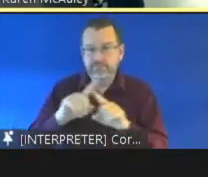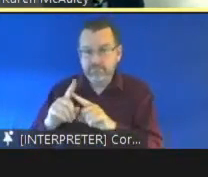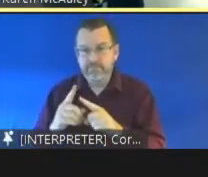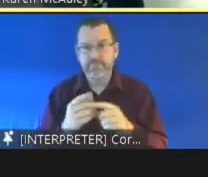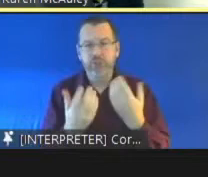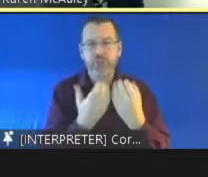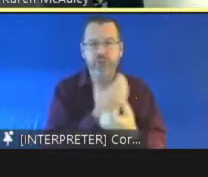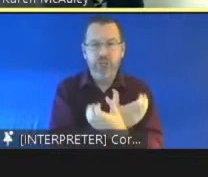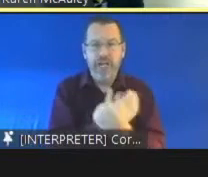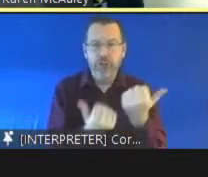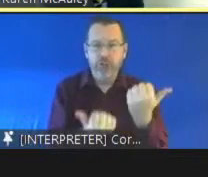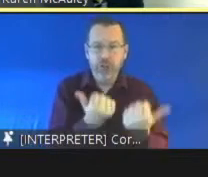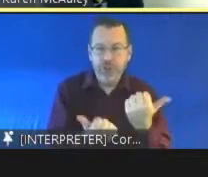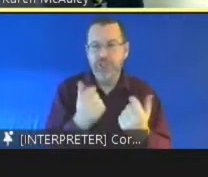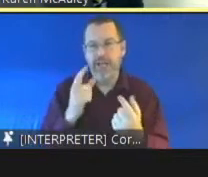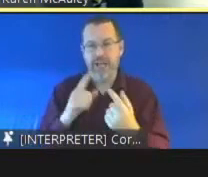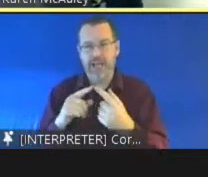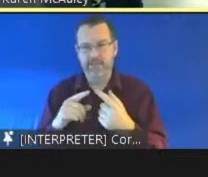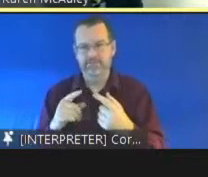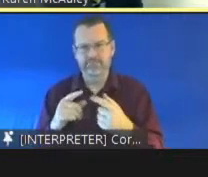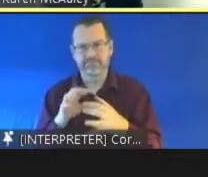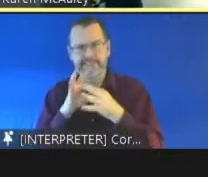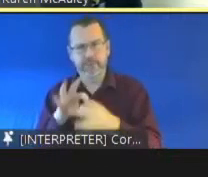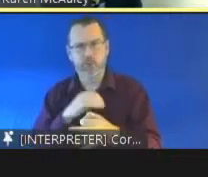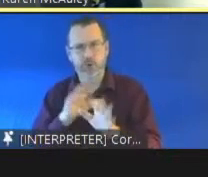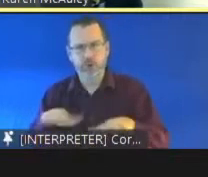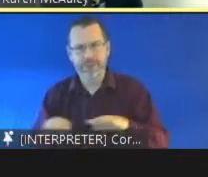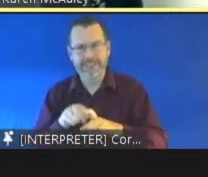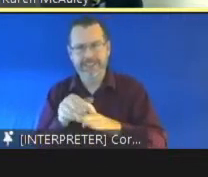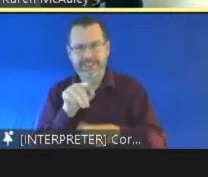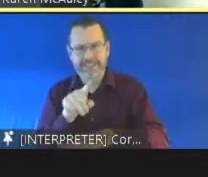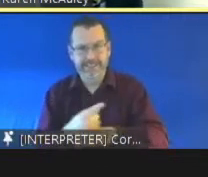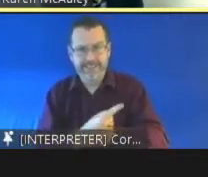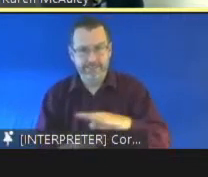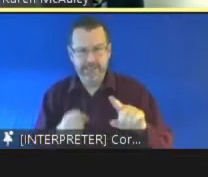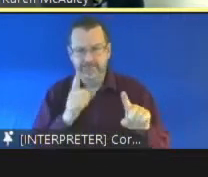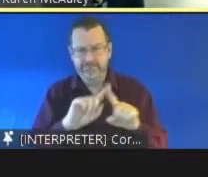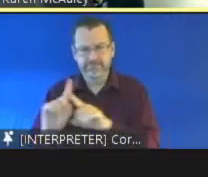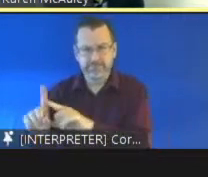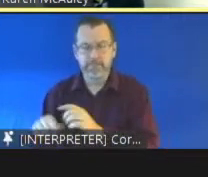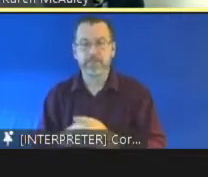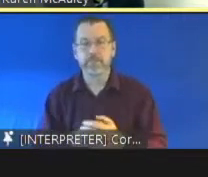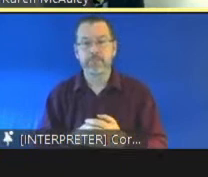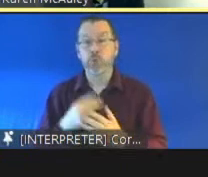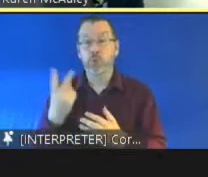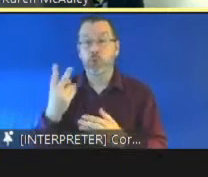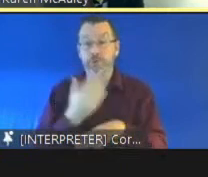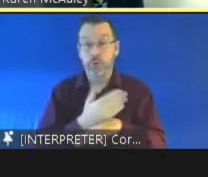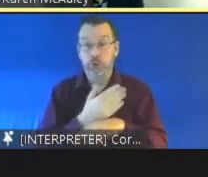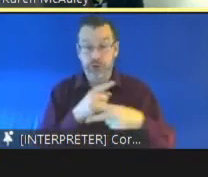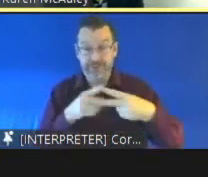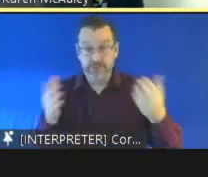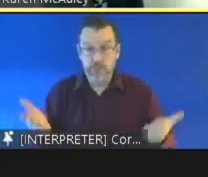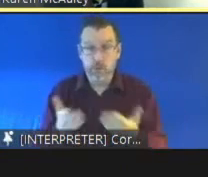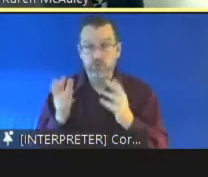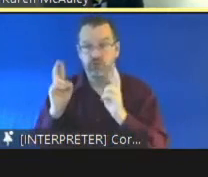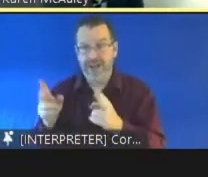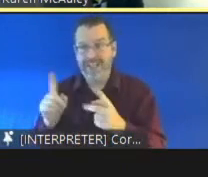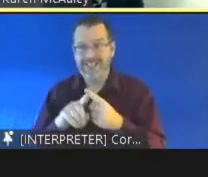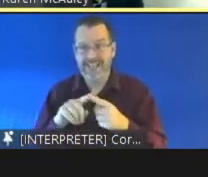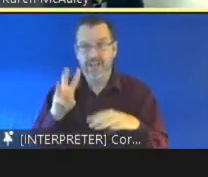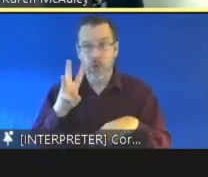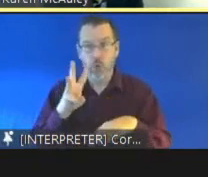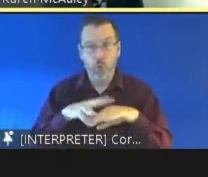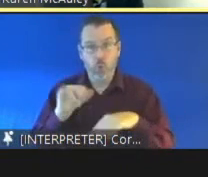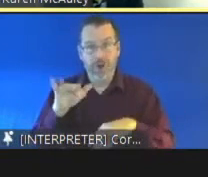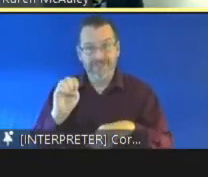regarding children with disabilities across our two core statutory functions. These functions are to promote the rights and welfare of children and